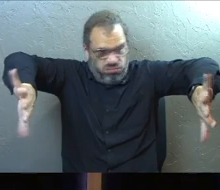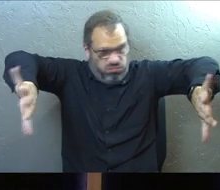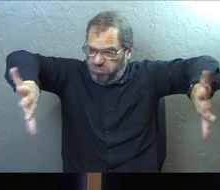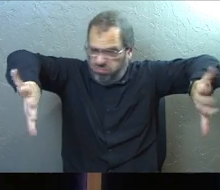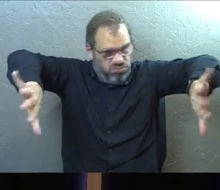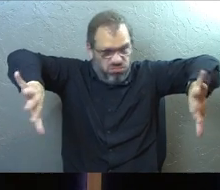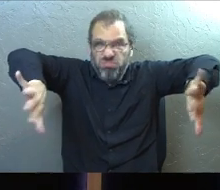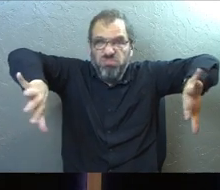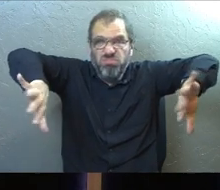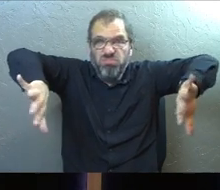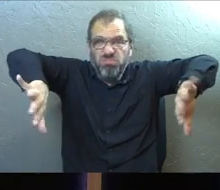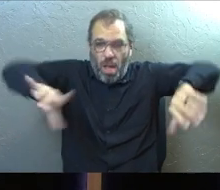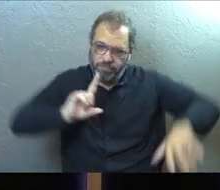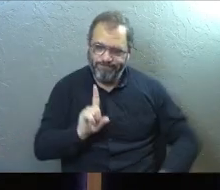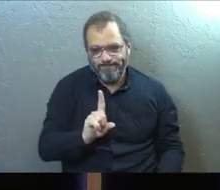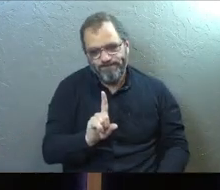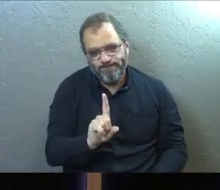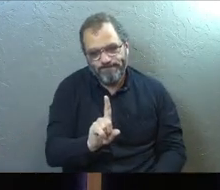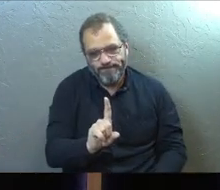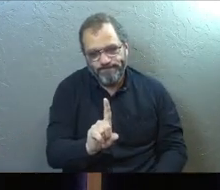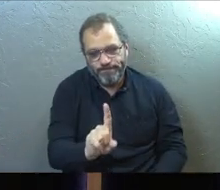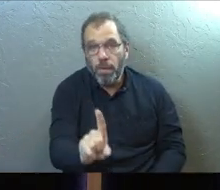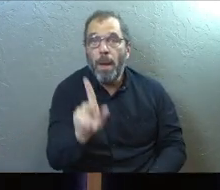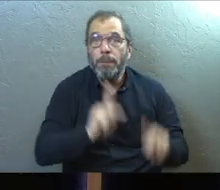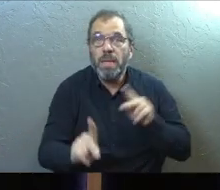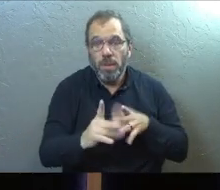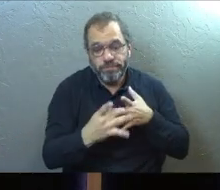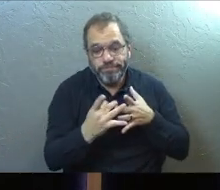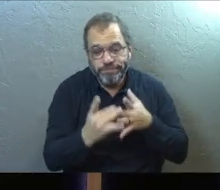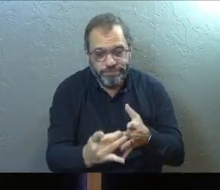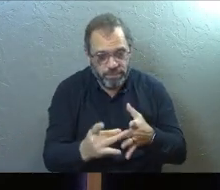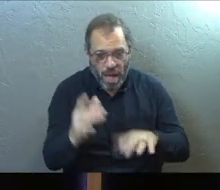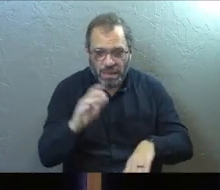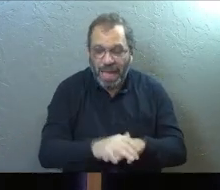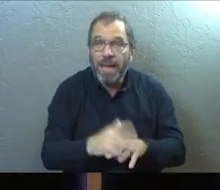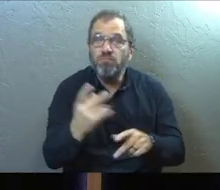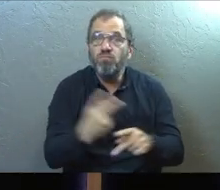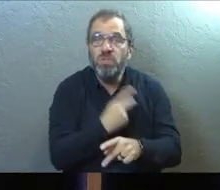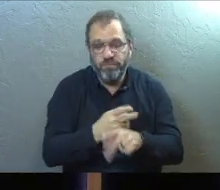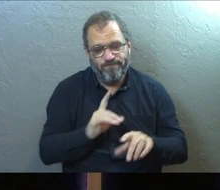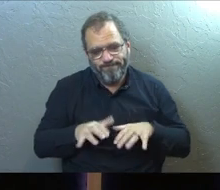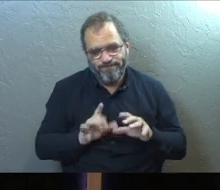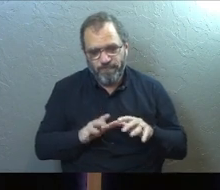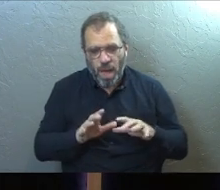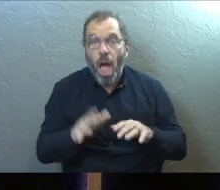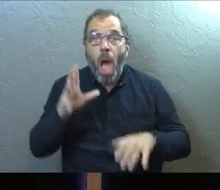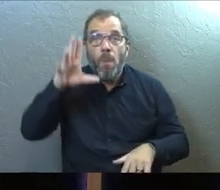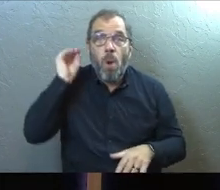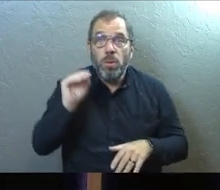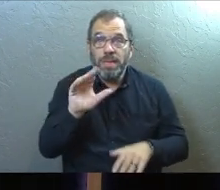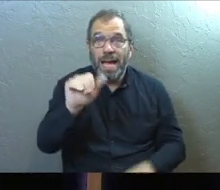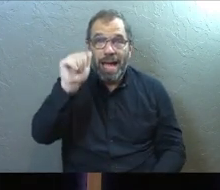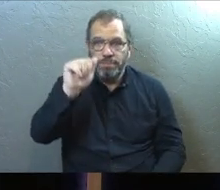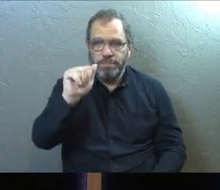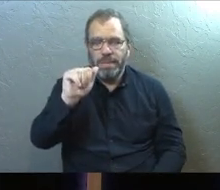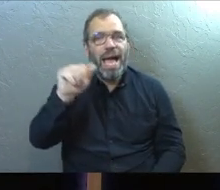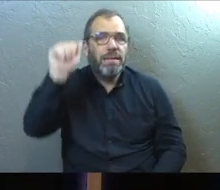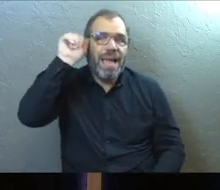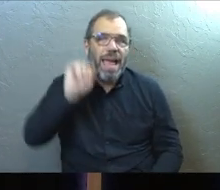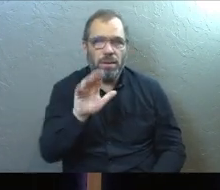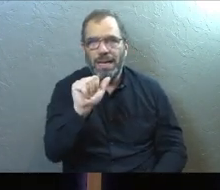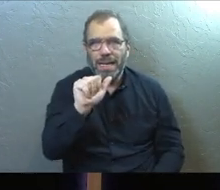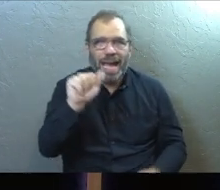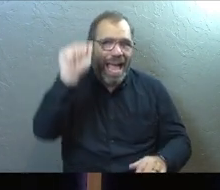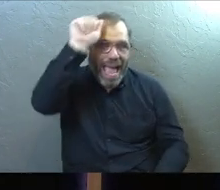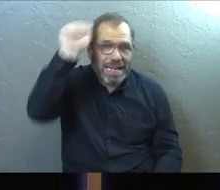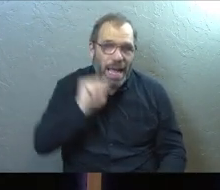A pathway no one knew was there. You led your people along the road like a flock of sheep with Moses and Aaron as their shepherds. I'm just going to